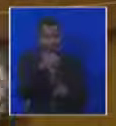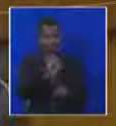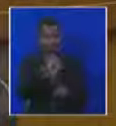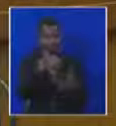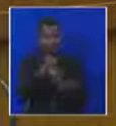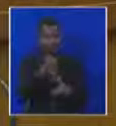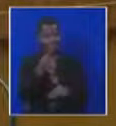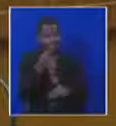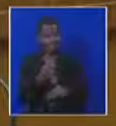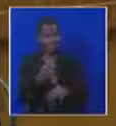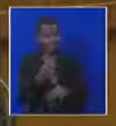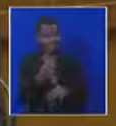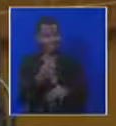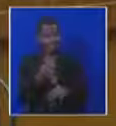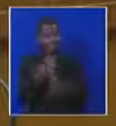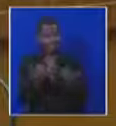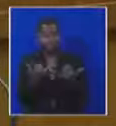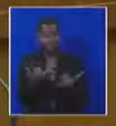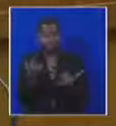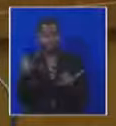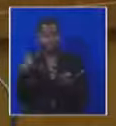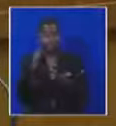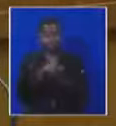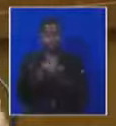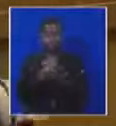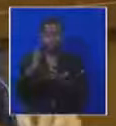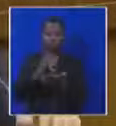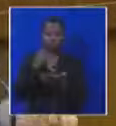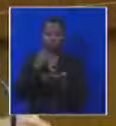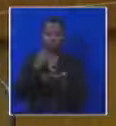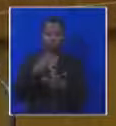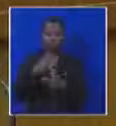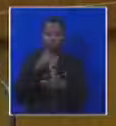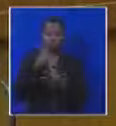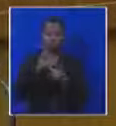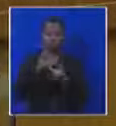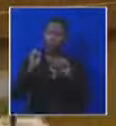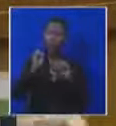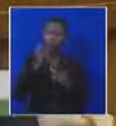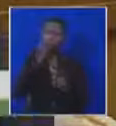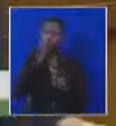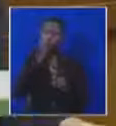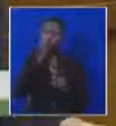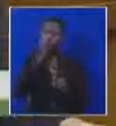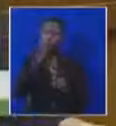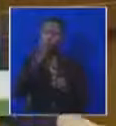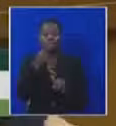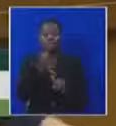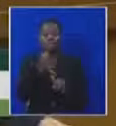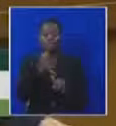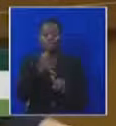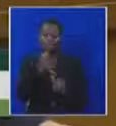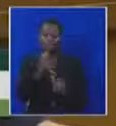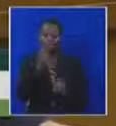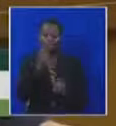quote John Lennon. And he wrote a song called The Nowhere Man, and it goes something like this, he's a real nowhere man